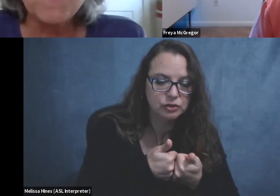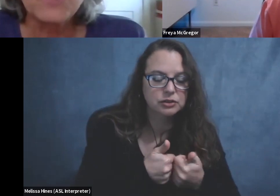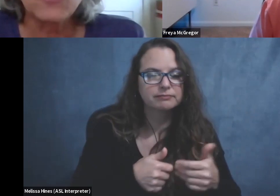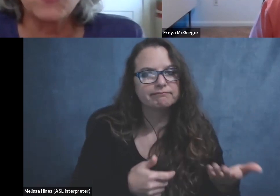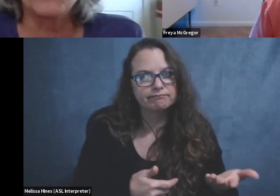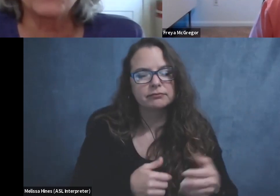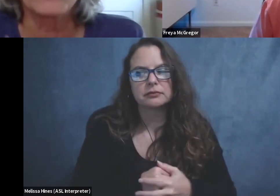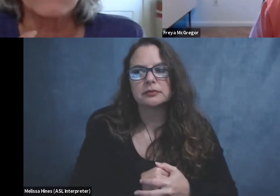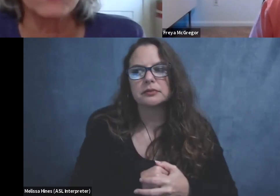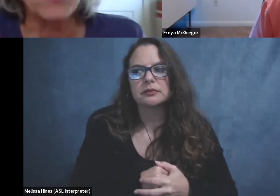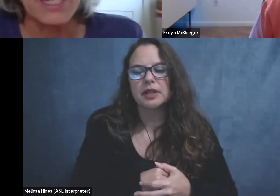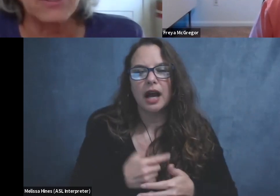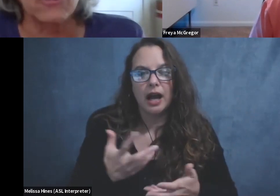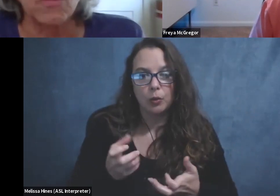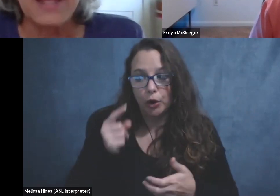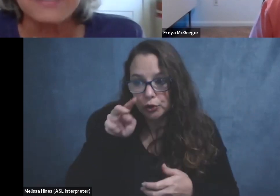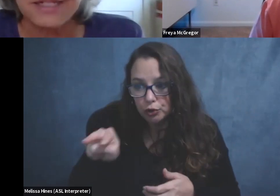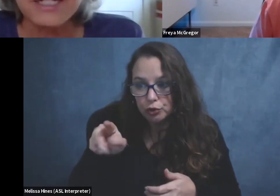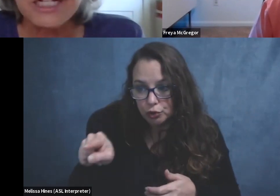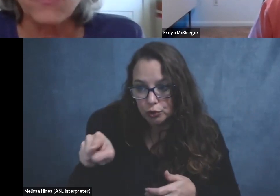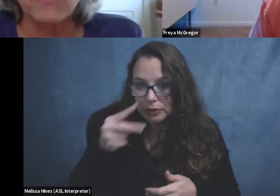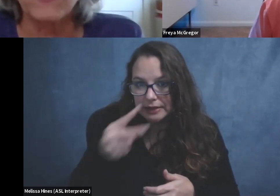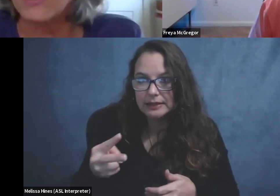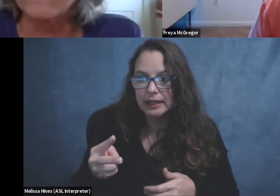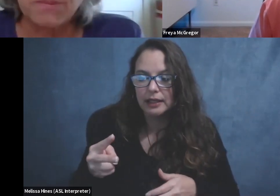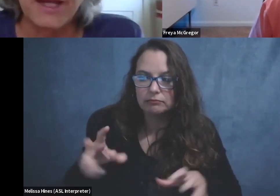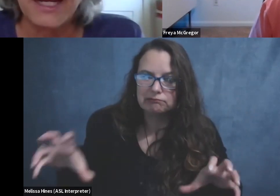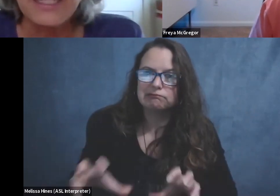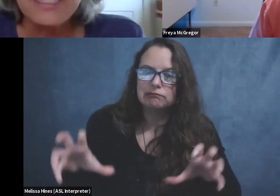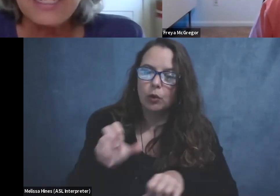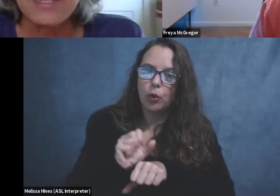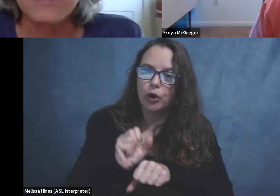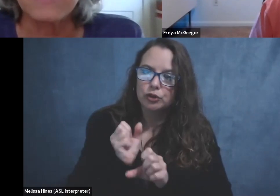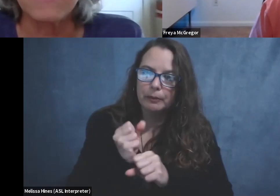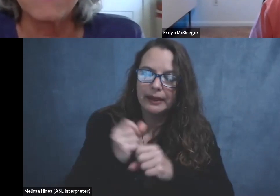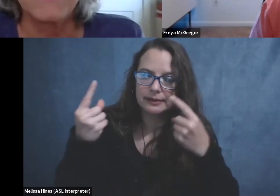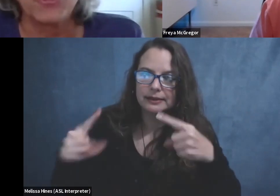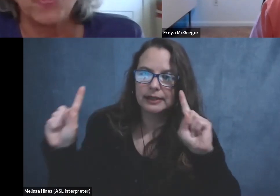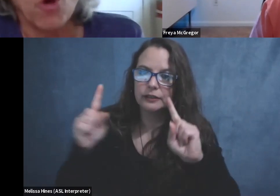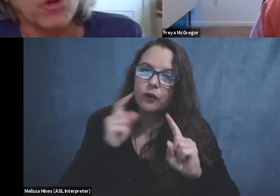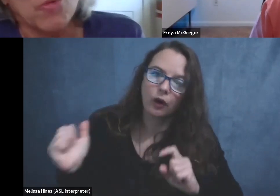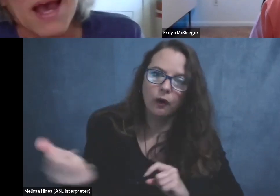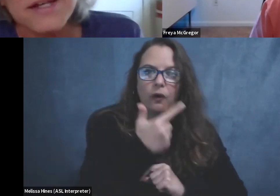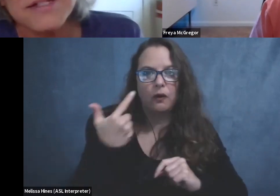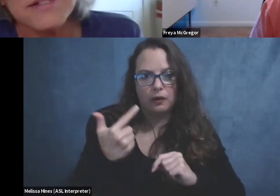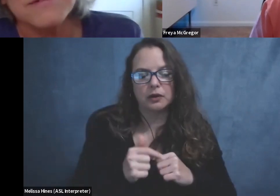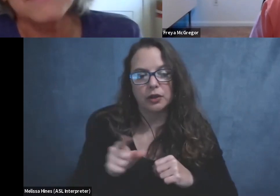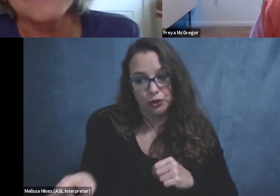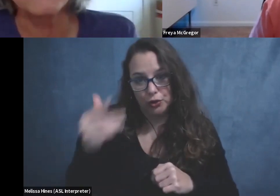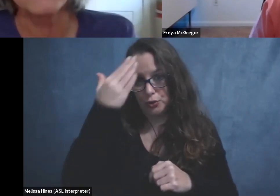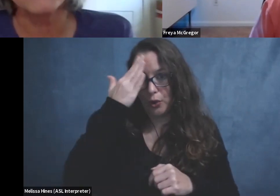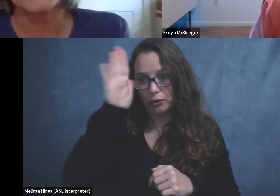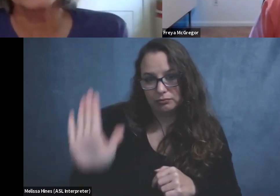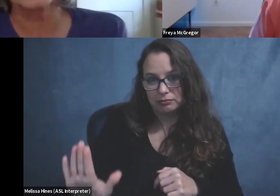see you do whatever you can to make it successful for everybody. And you know, you best.